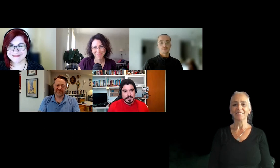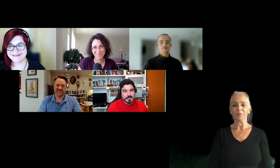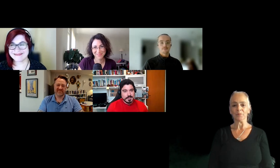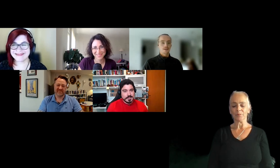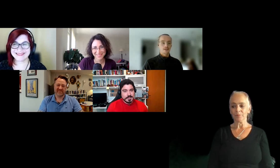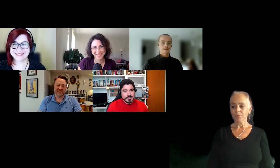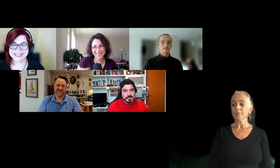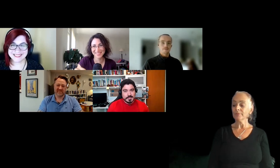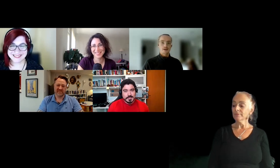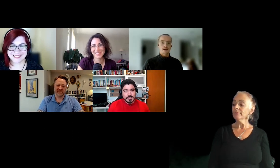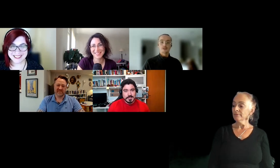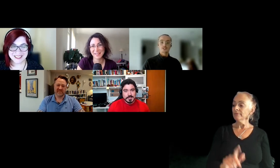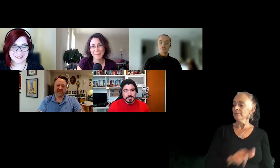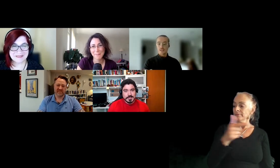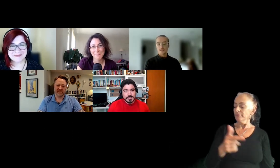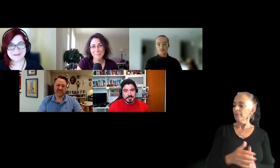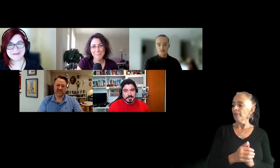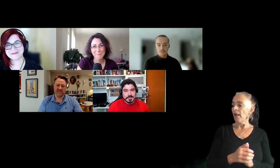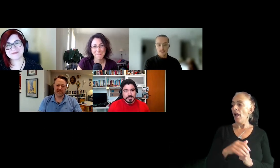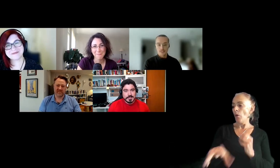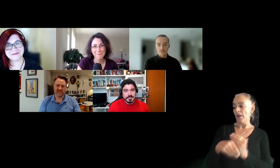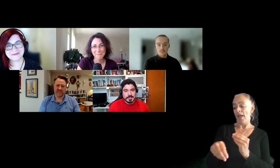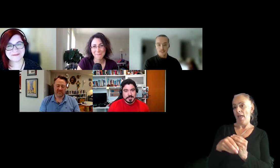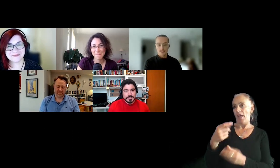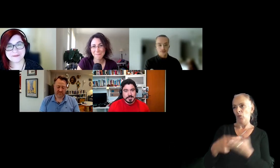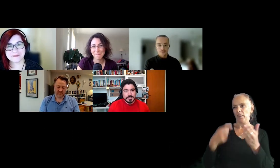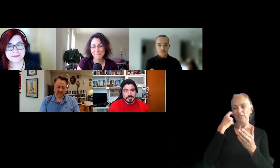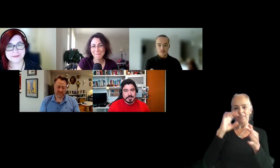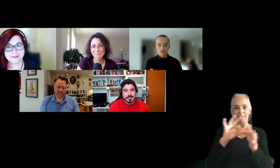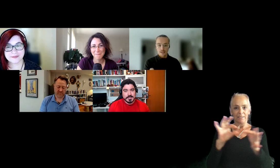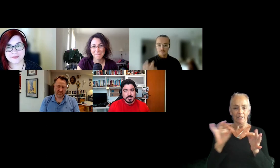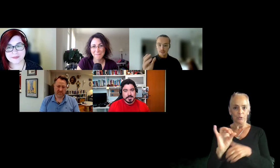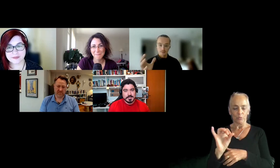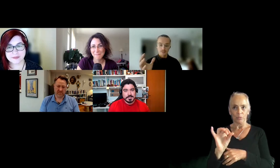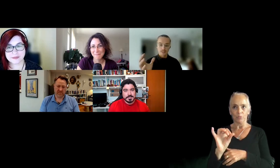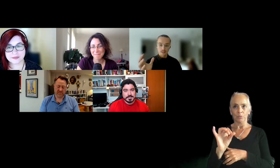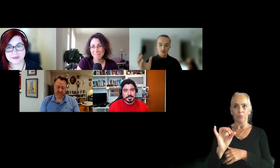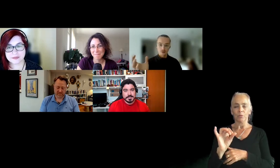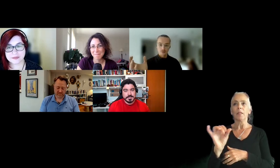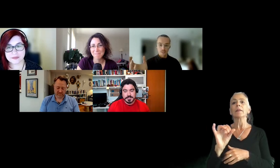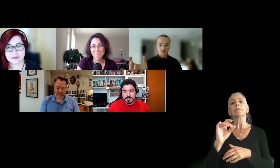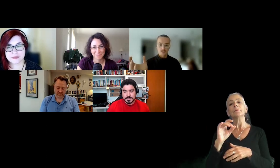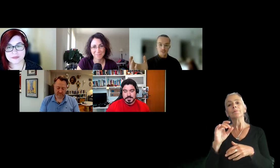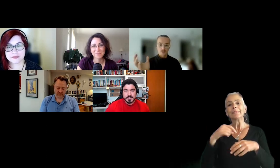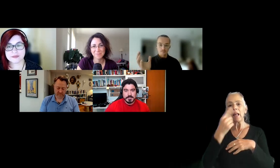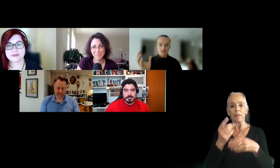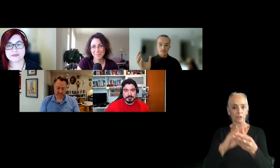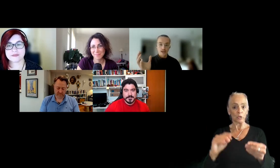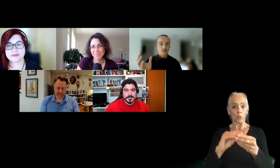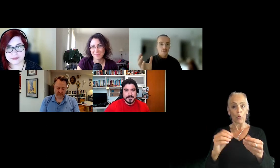Totally. Yeah. And just to add to what you were saying there, Celia, in terms of like being able to tell a story with each